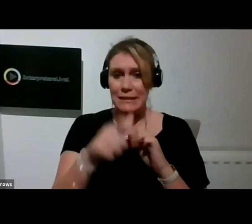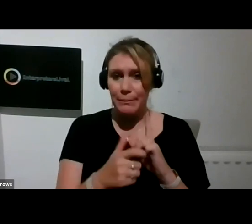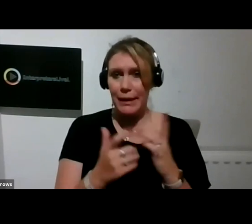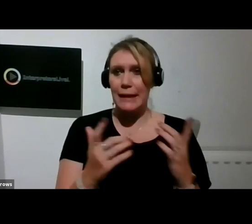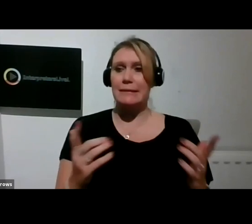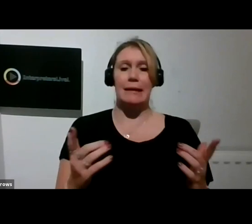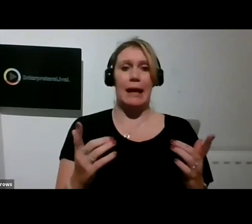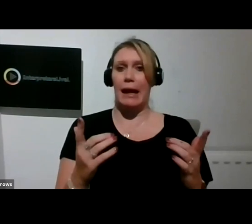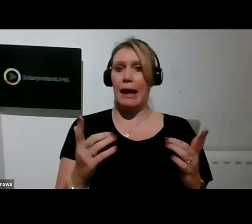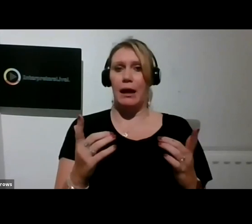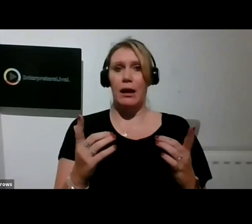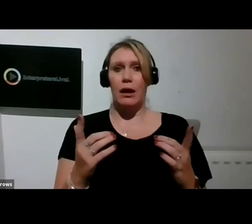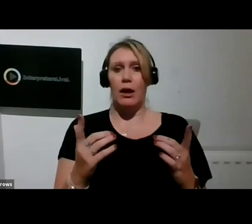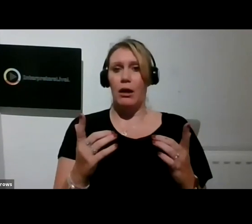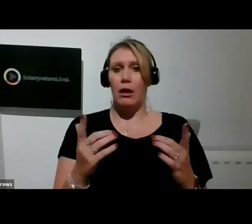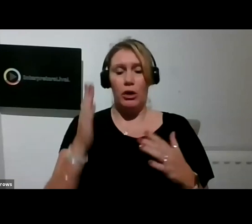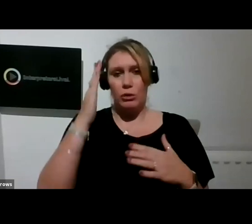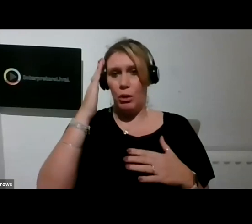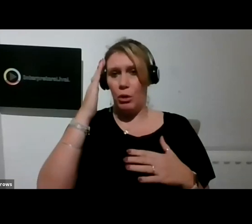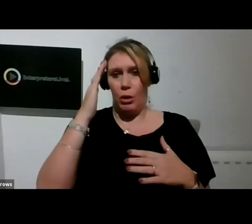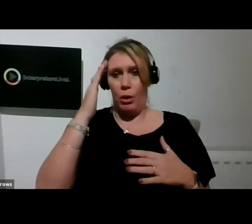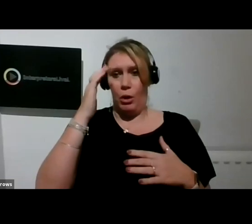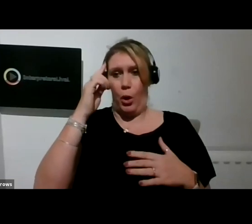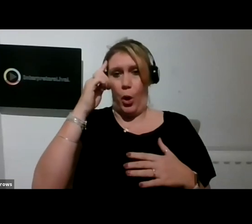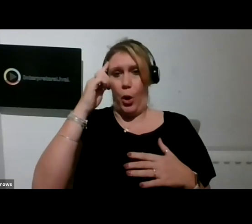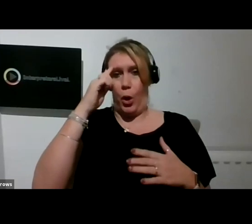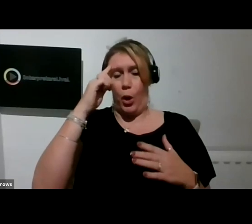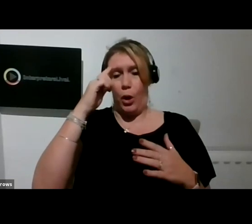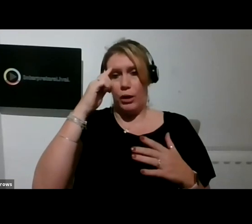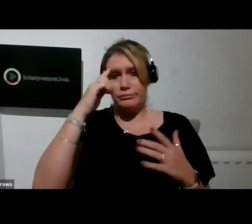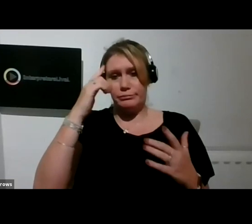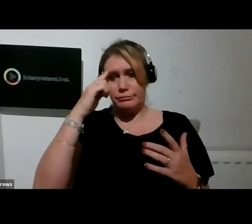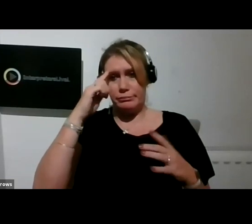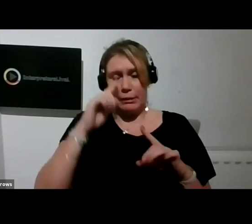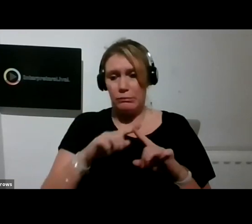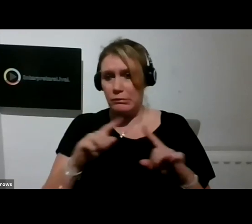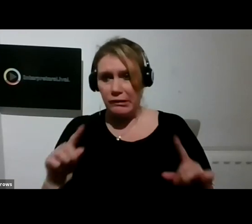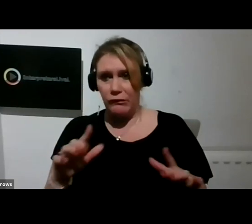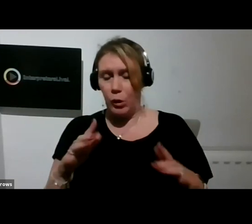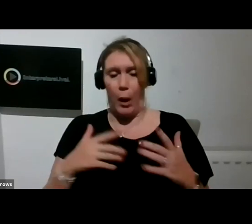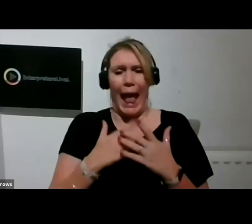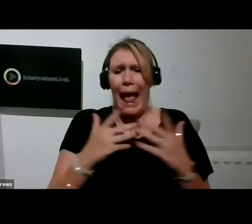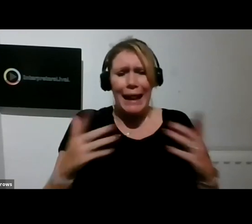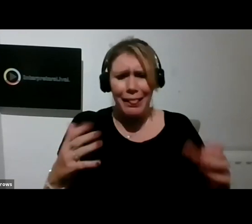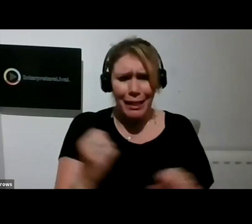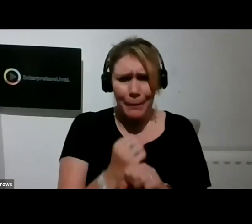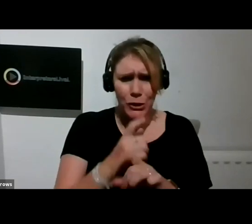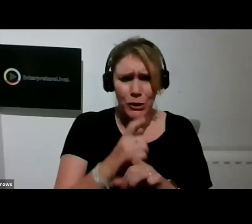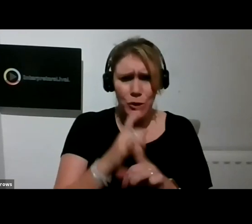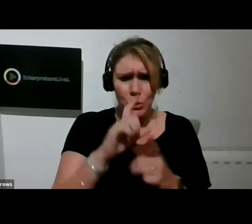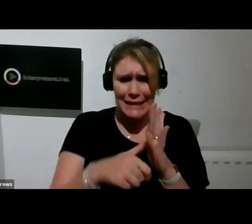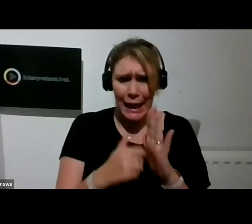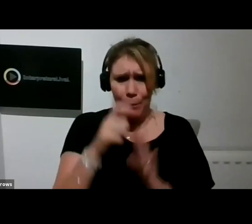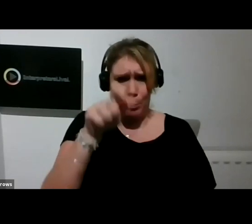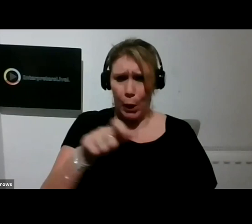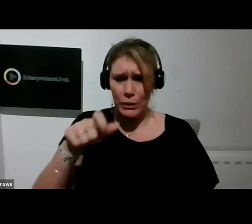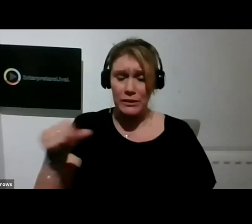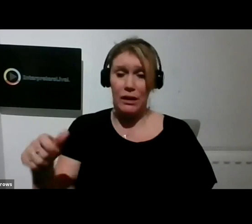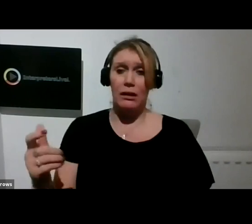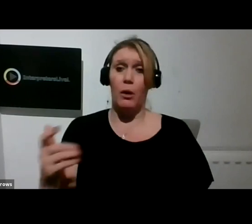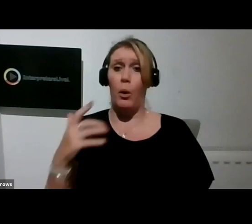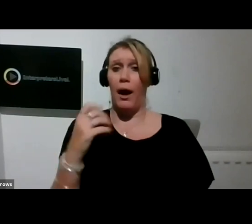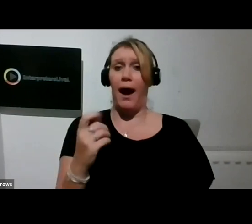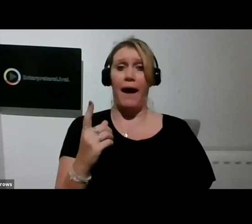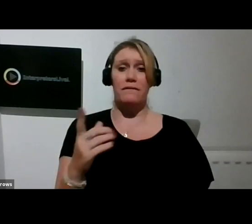you're neurodiverse, you have a learning difficulty, anything that would make you a disabled person, then, and you have a new connection,